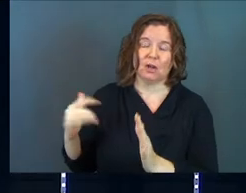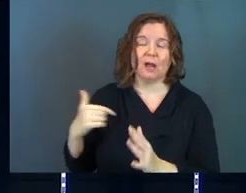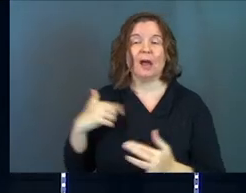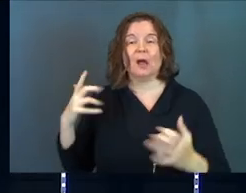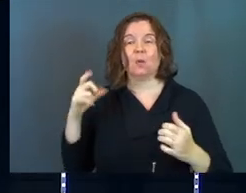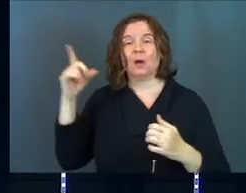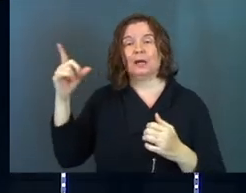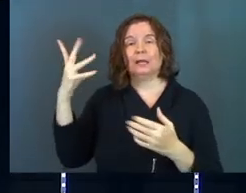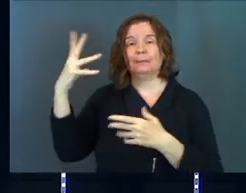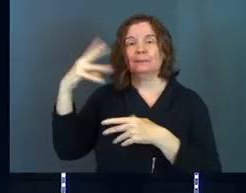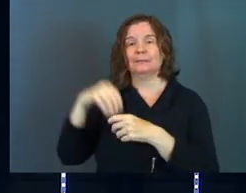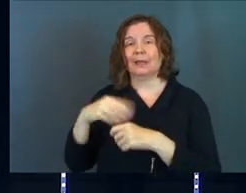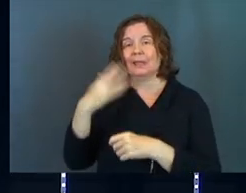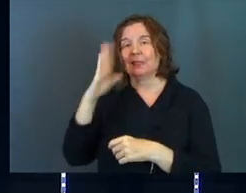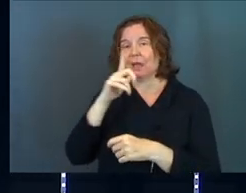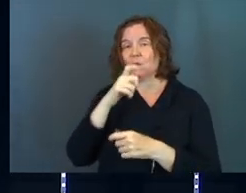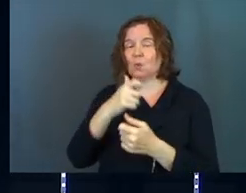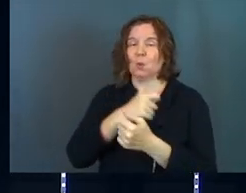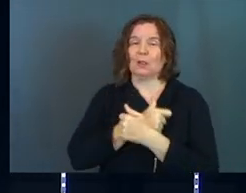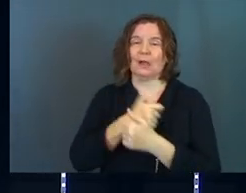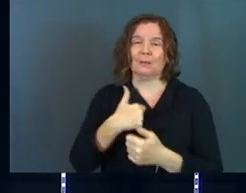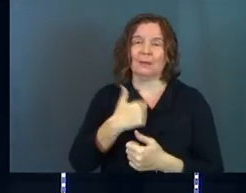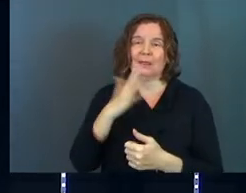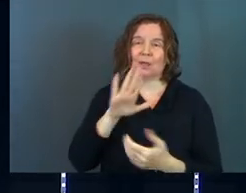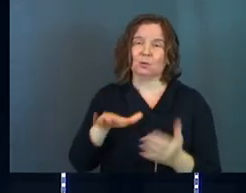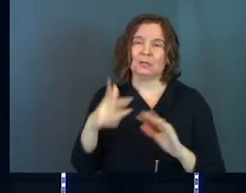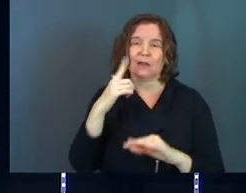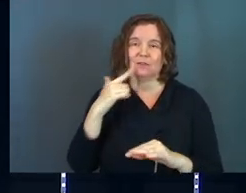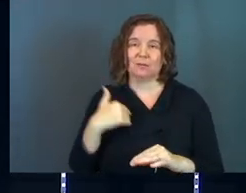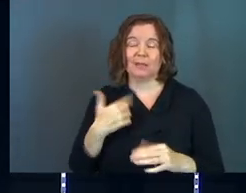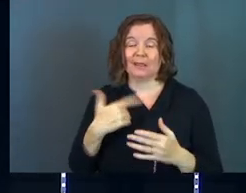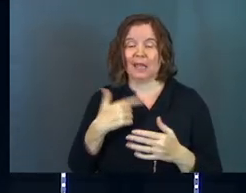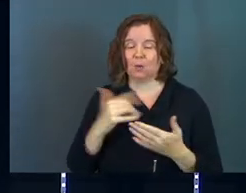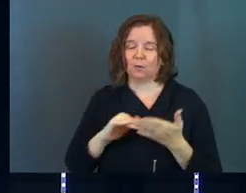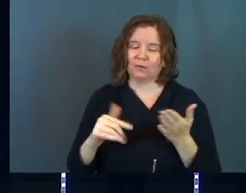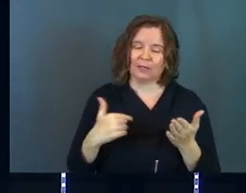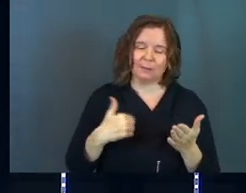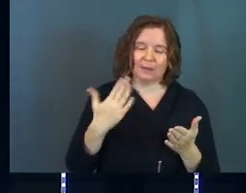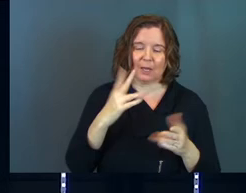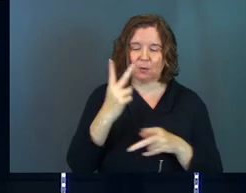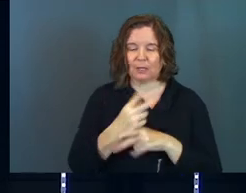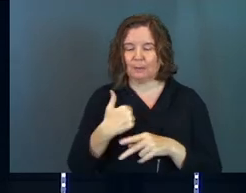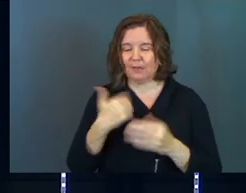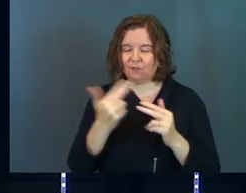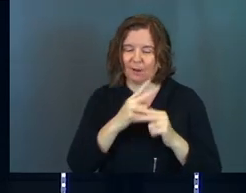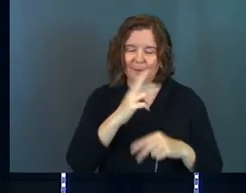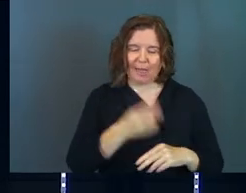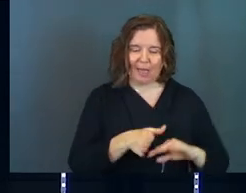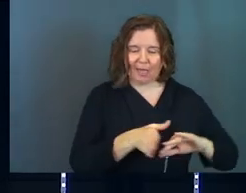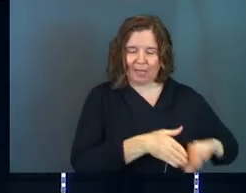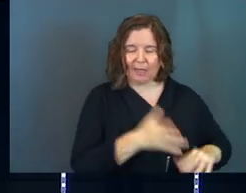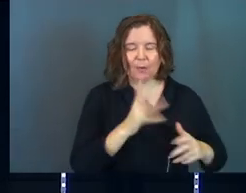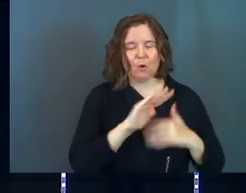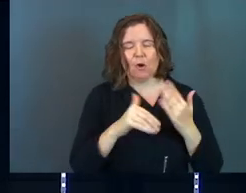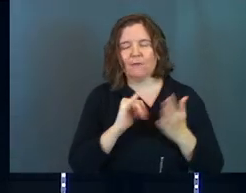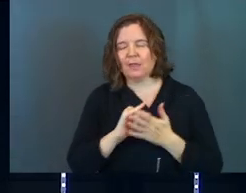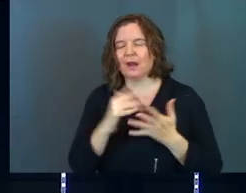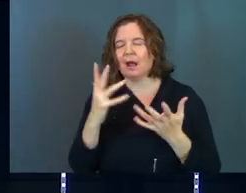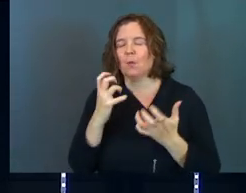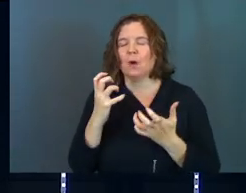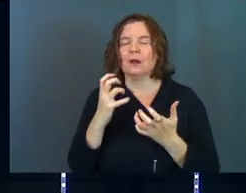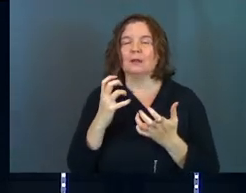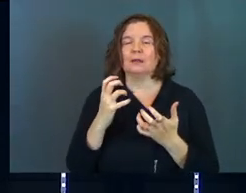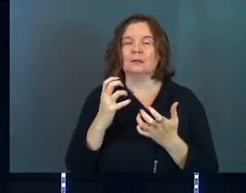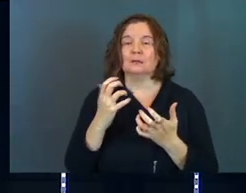I wanted him to be the God who loved me, the God who died for me, the God that would forgive me, the God who would keep me from hell. I wanted all of that. I